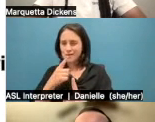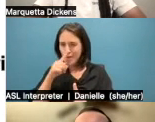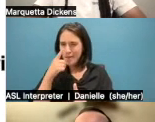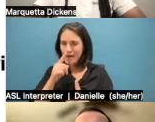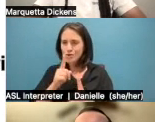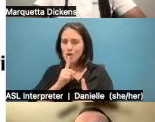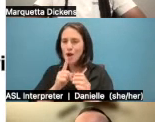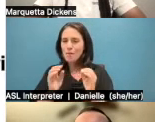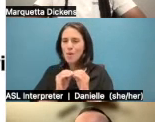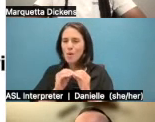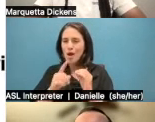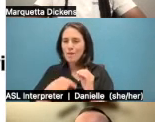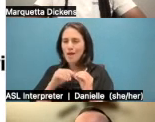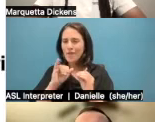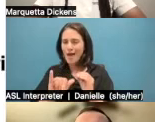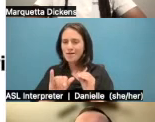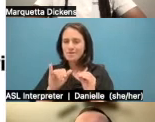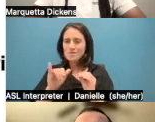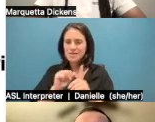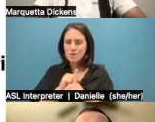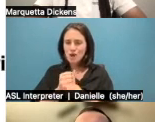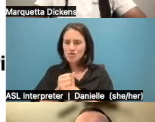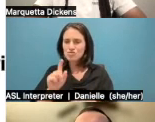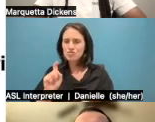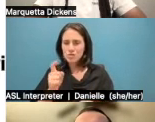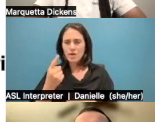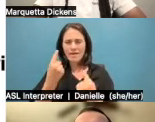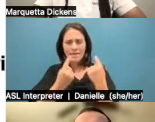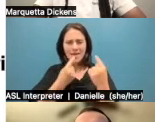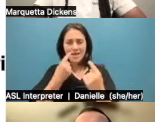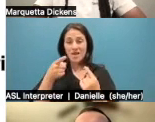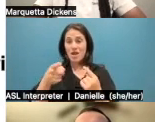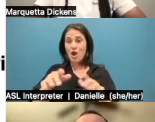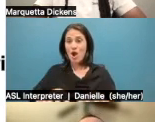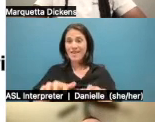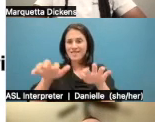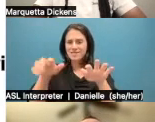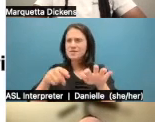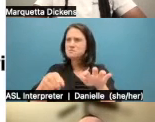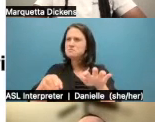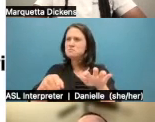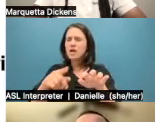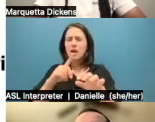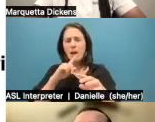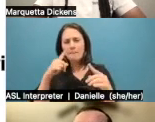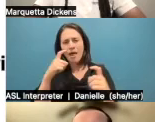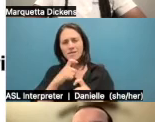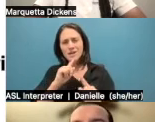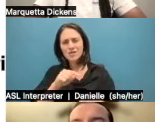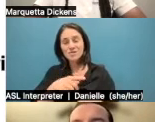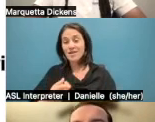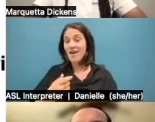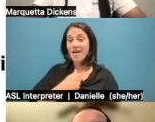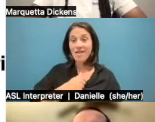possibility to consider the complexity of who our audience is as journalists. I absolutely love this question